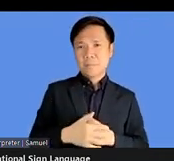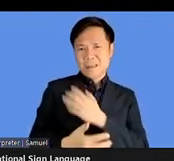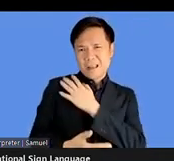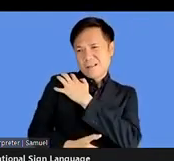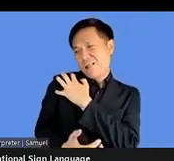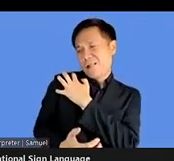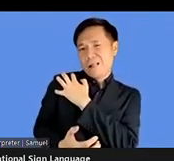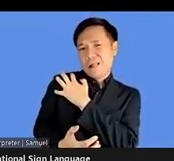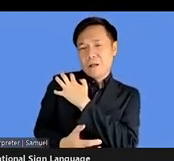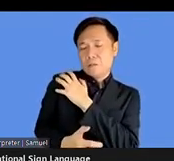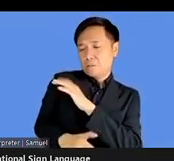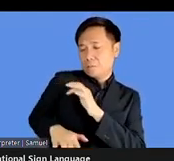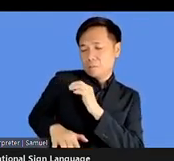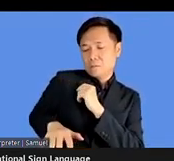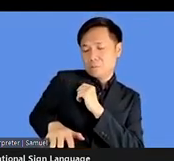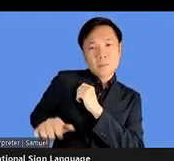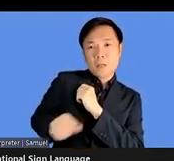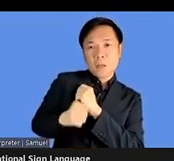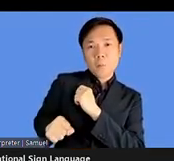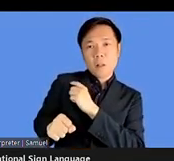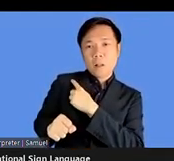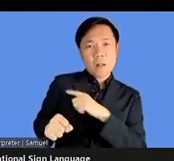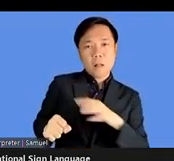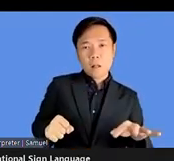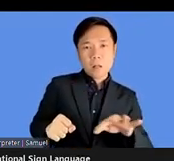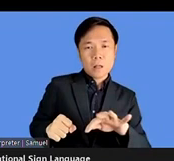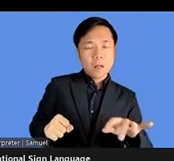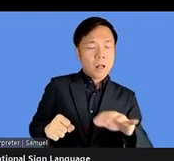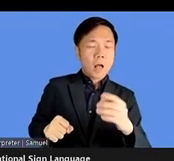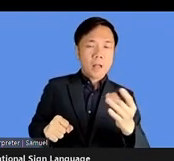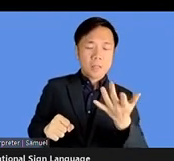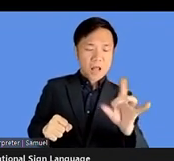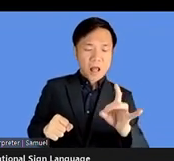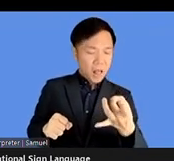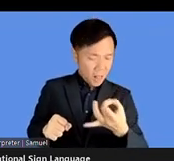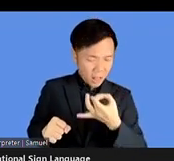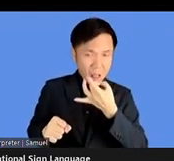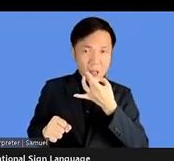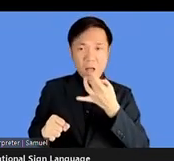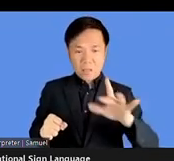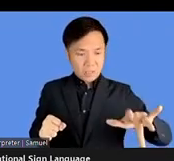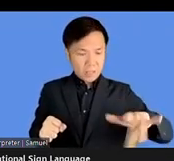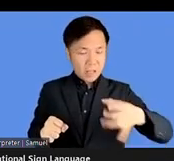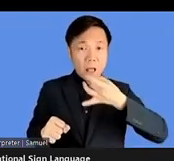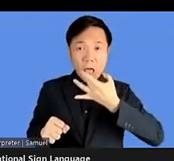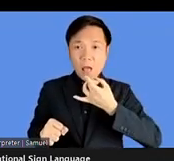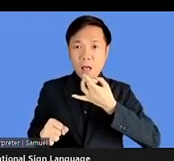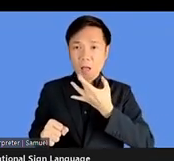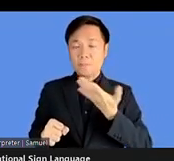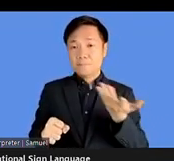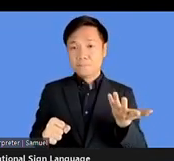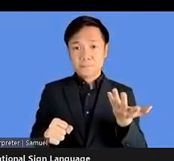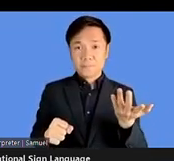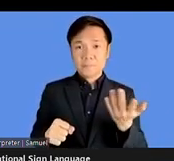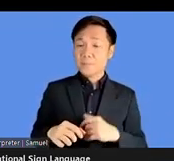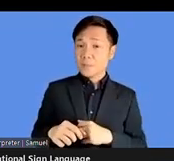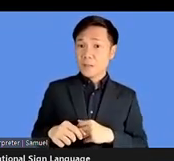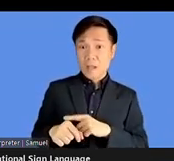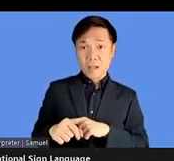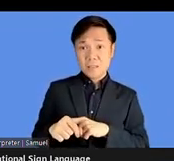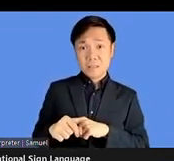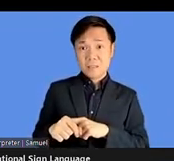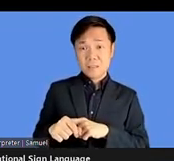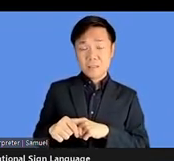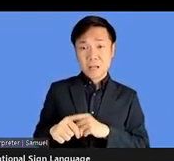I was hospitalized. I was on medication. I had a, I had real trouble, um, being able to, to